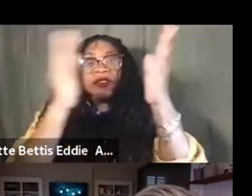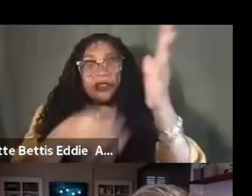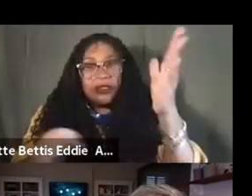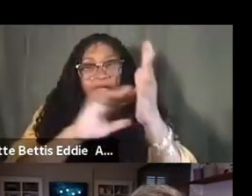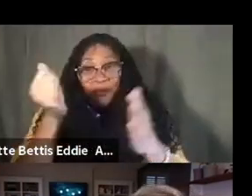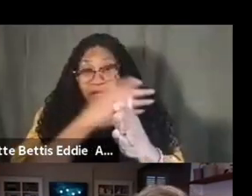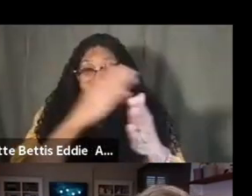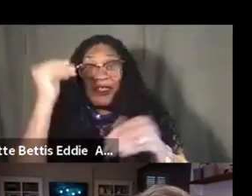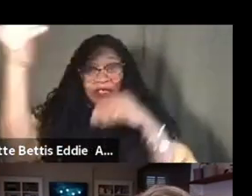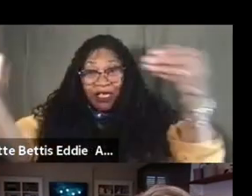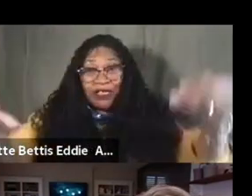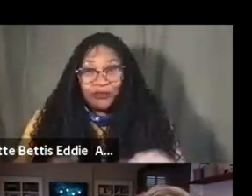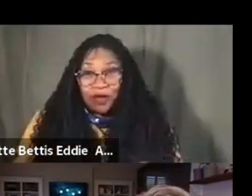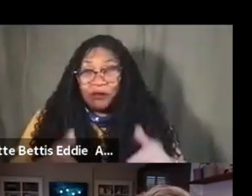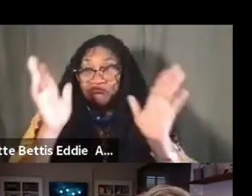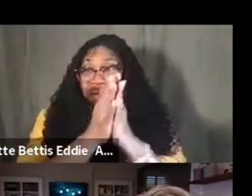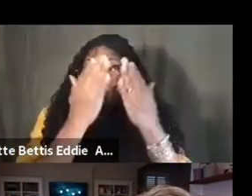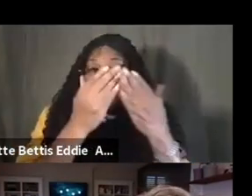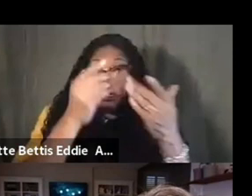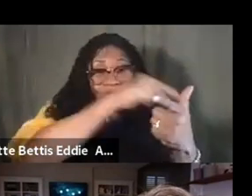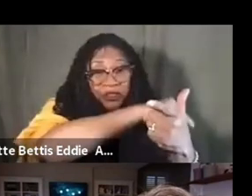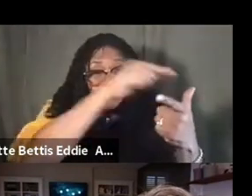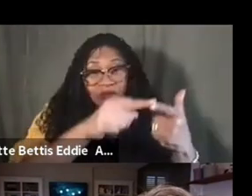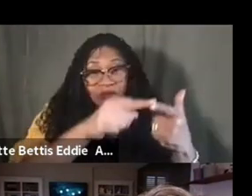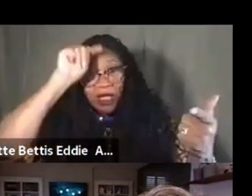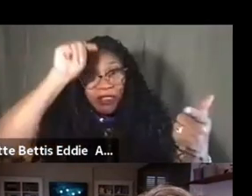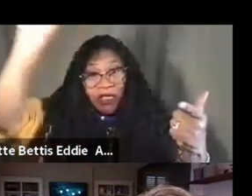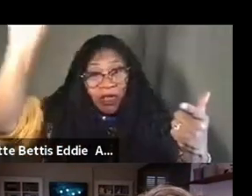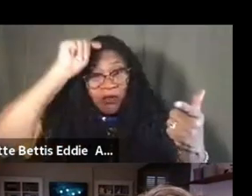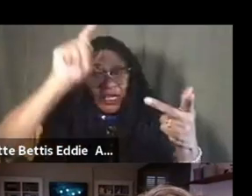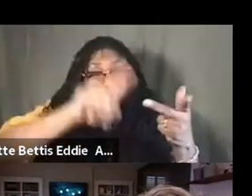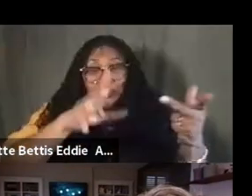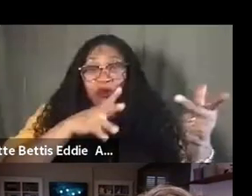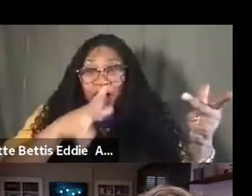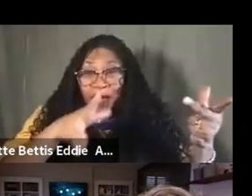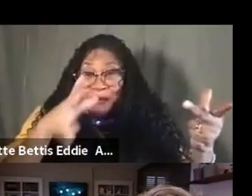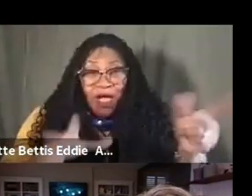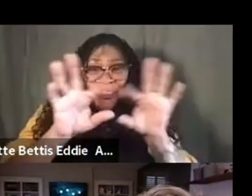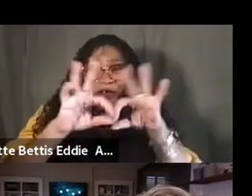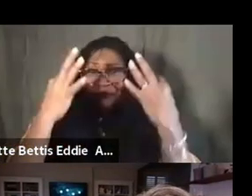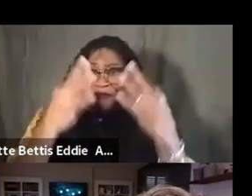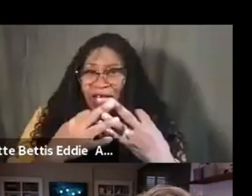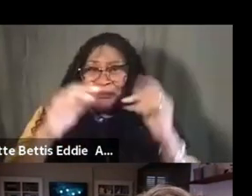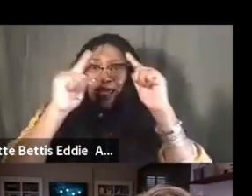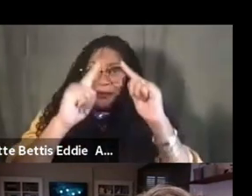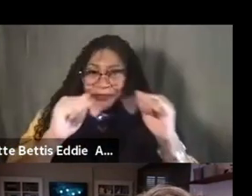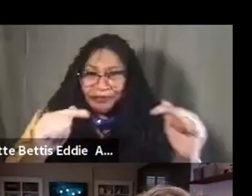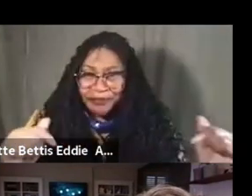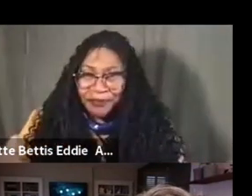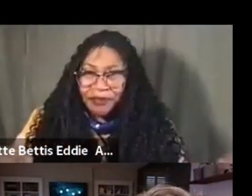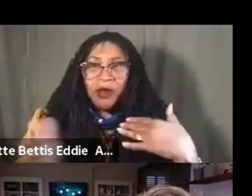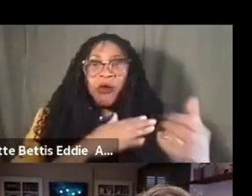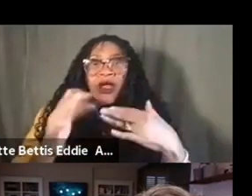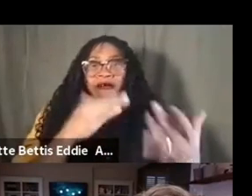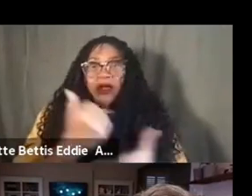welcome here, particular books, theories, you know, your grandmother, your family, whatever helps you understand your work